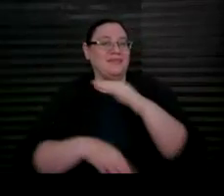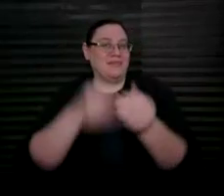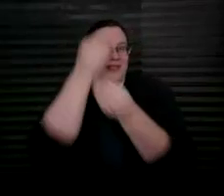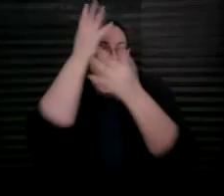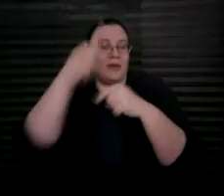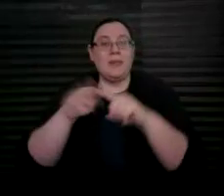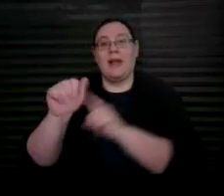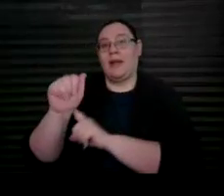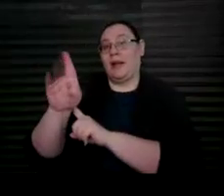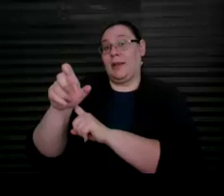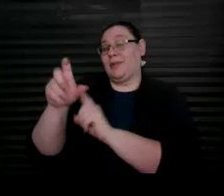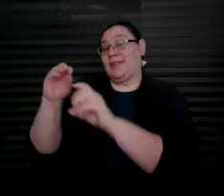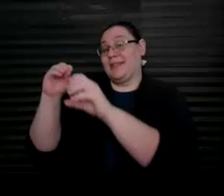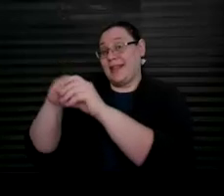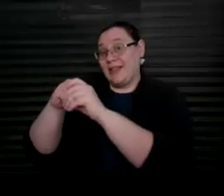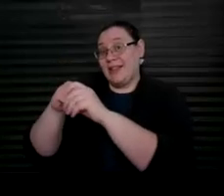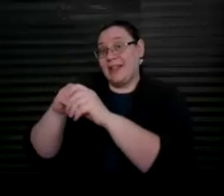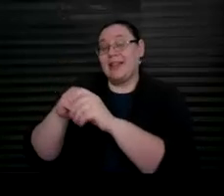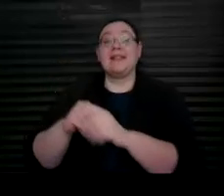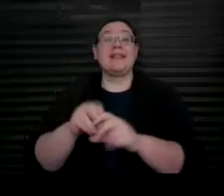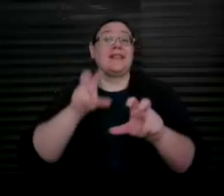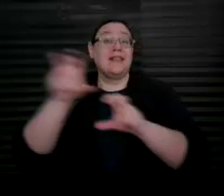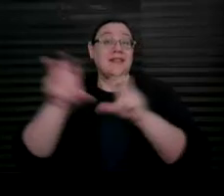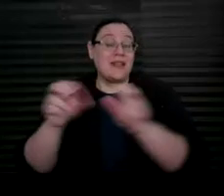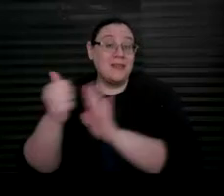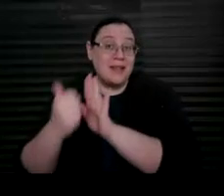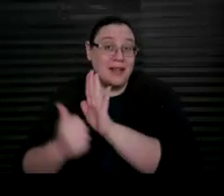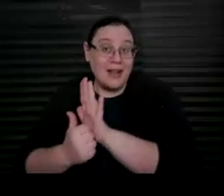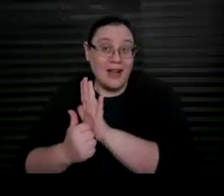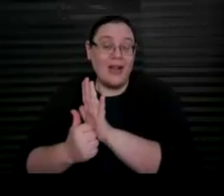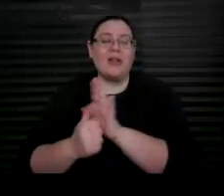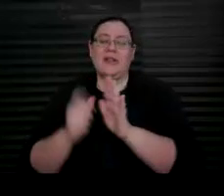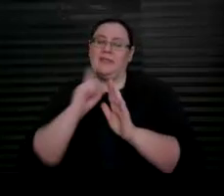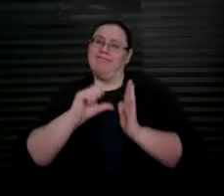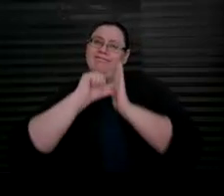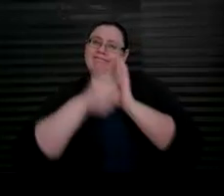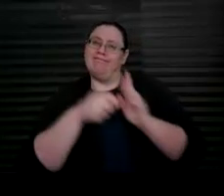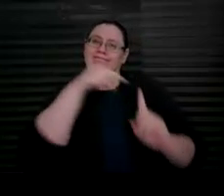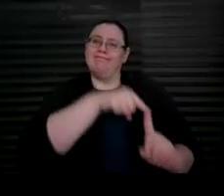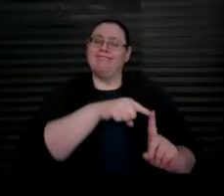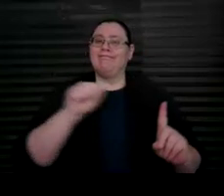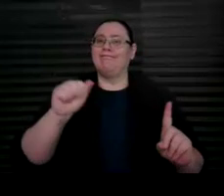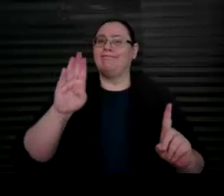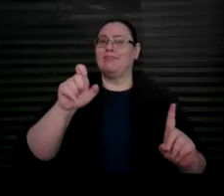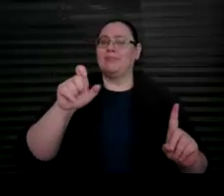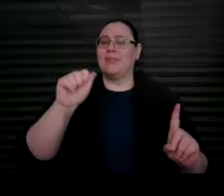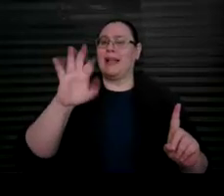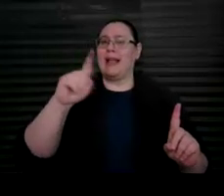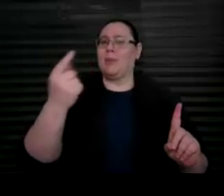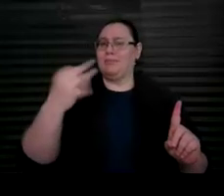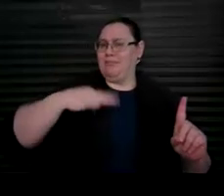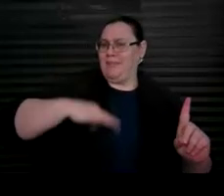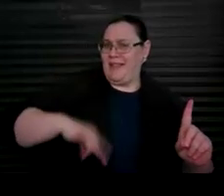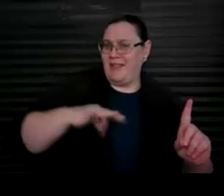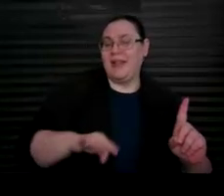savings, investment accounts, and it highlights the benefits of ABLE accounts and provides